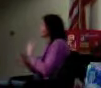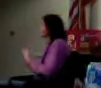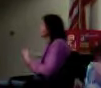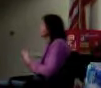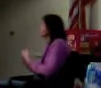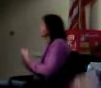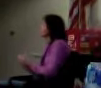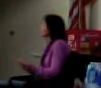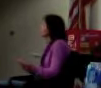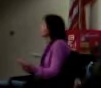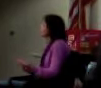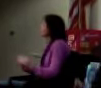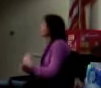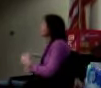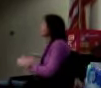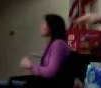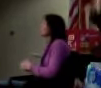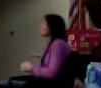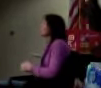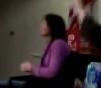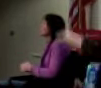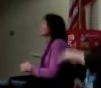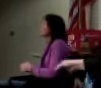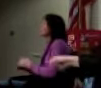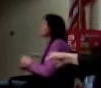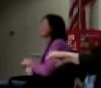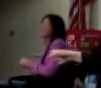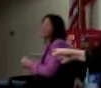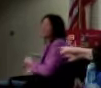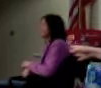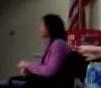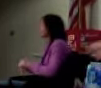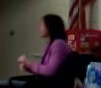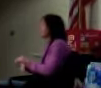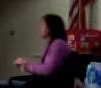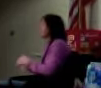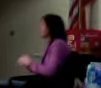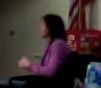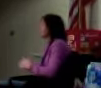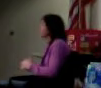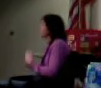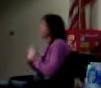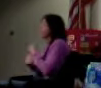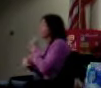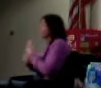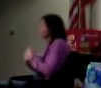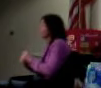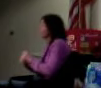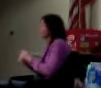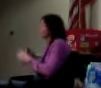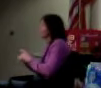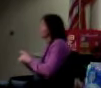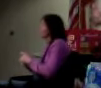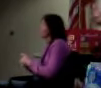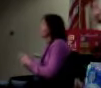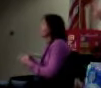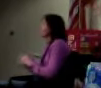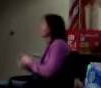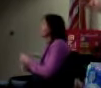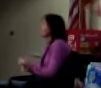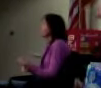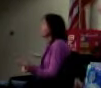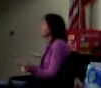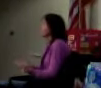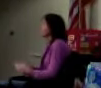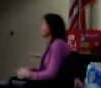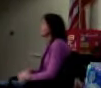about what we're doing here, it's all post-positivistic. None of that matters. We're not trying to control anything. We're putting a prompt out.